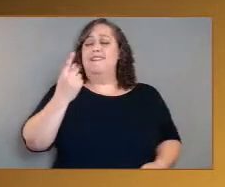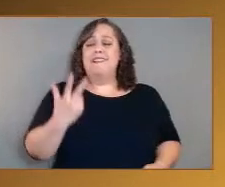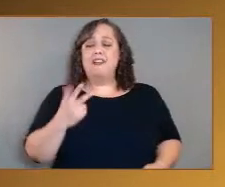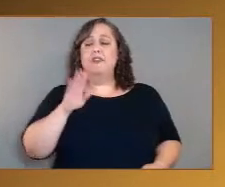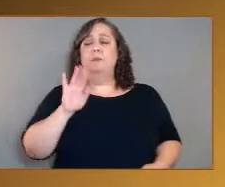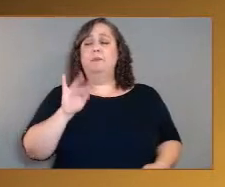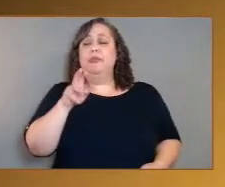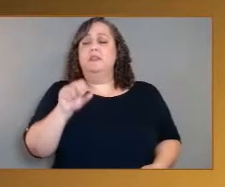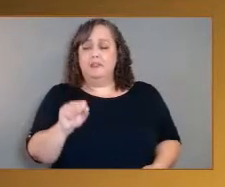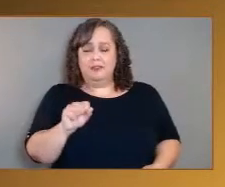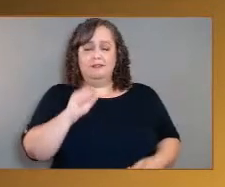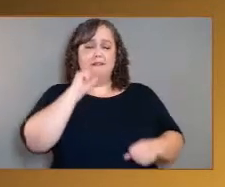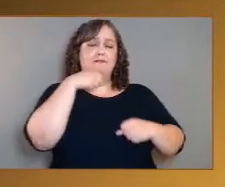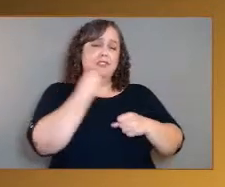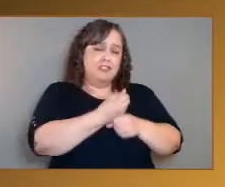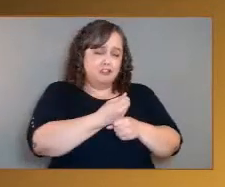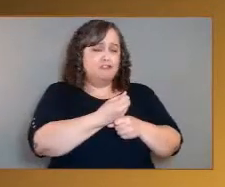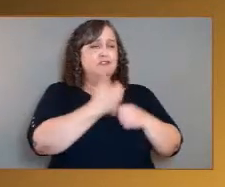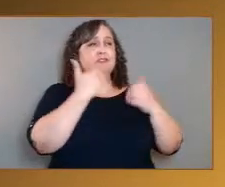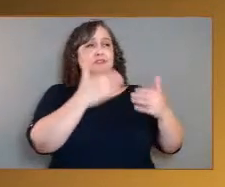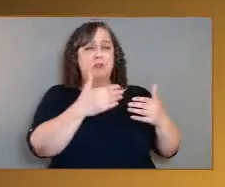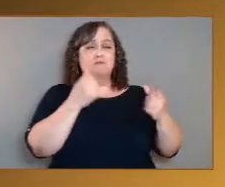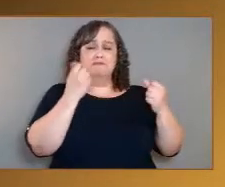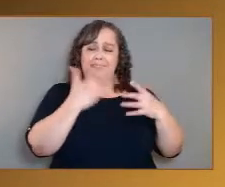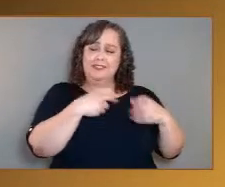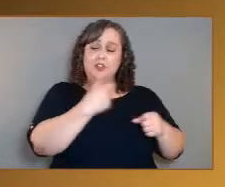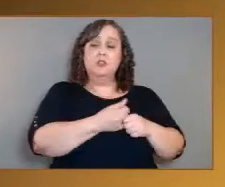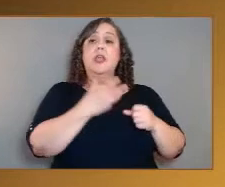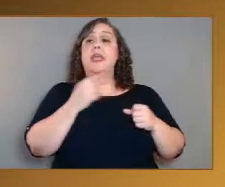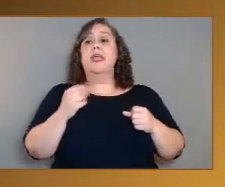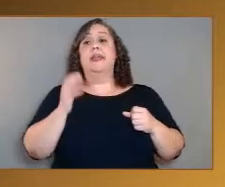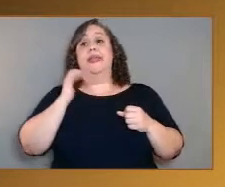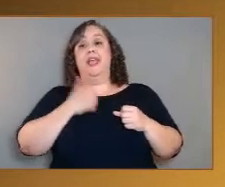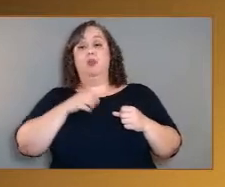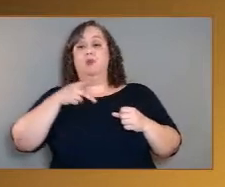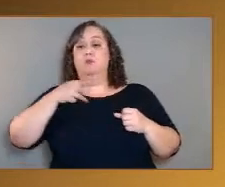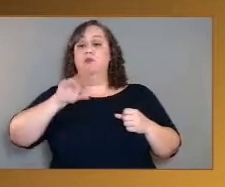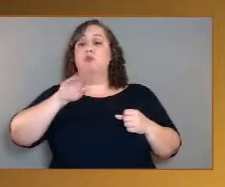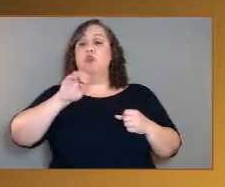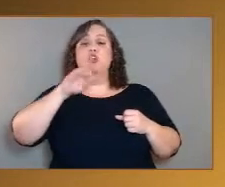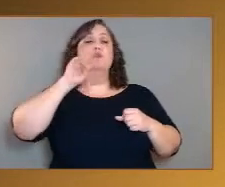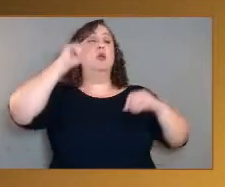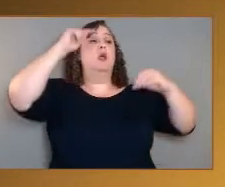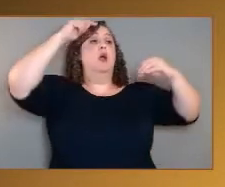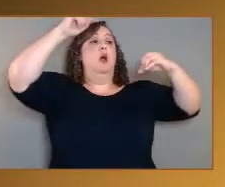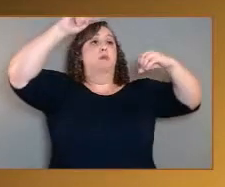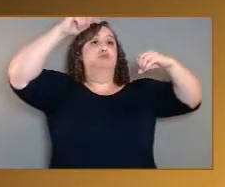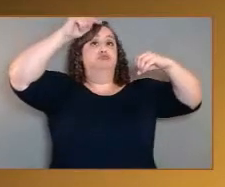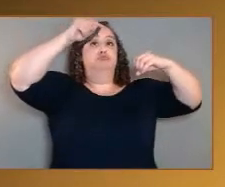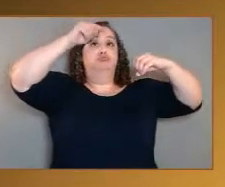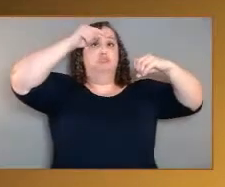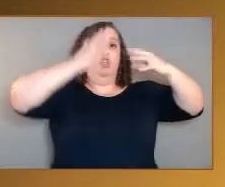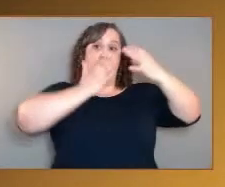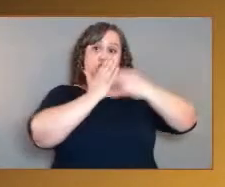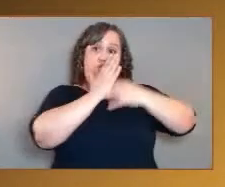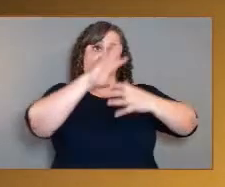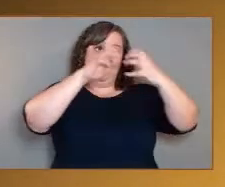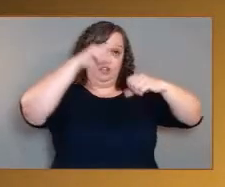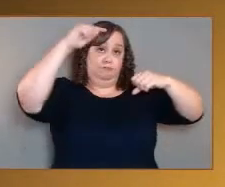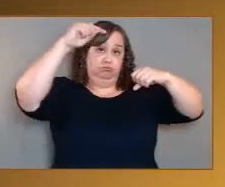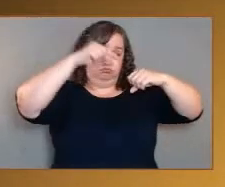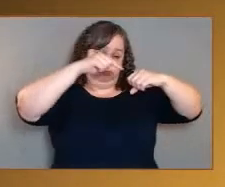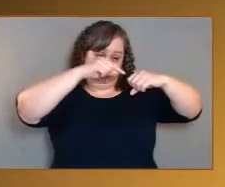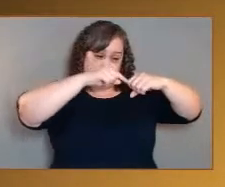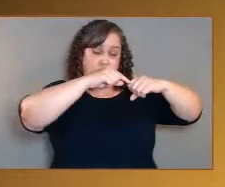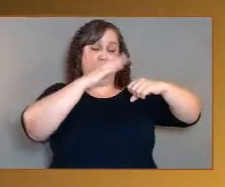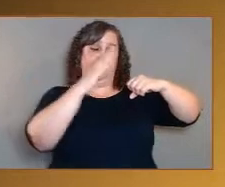quisite, exquisite precision 10 times through the atmosphere from above the clouds all the way to the near surface. And that will set the record straight.